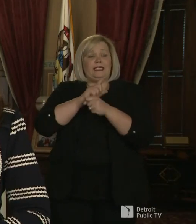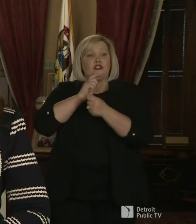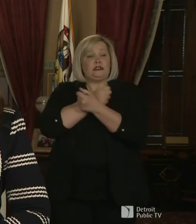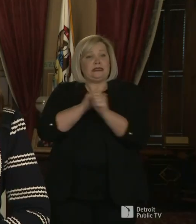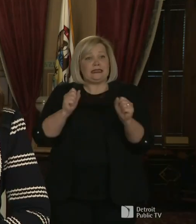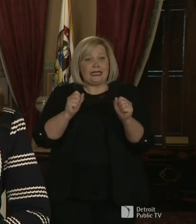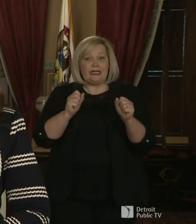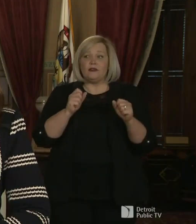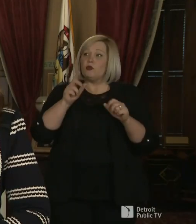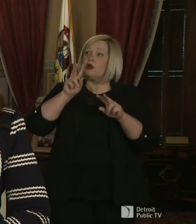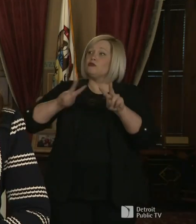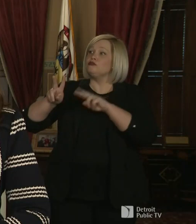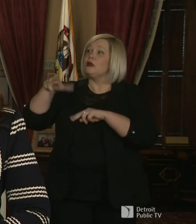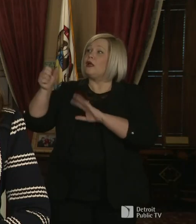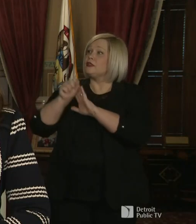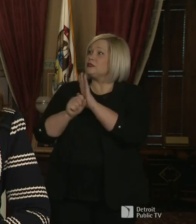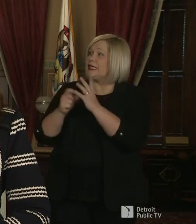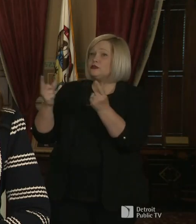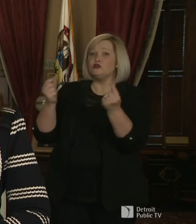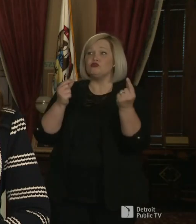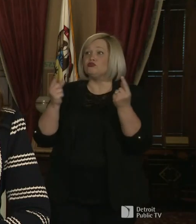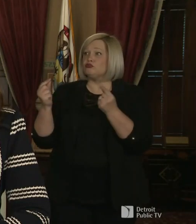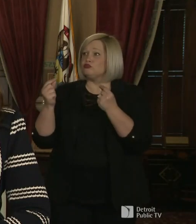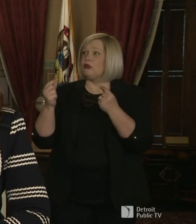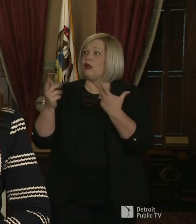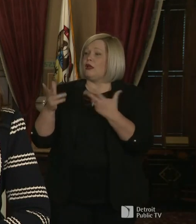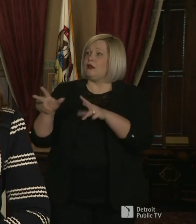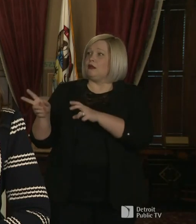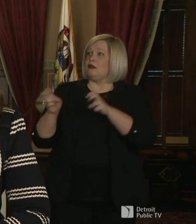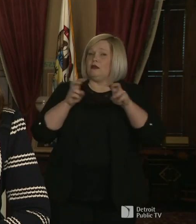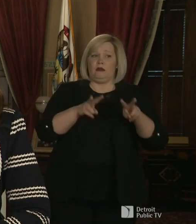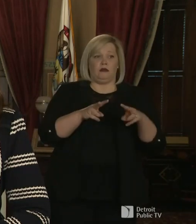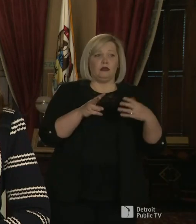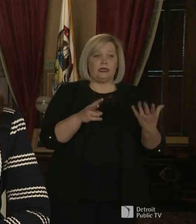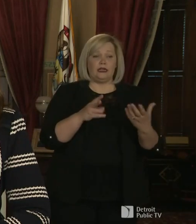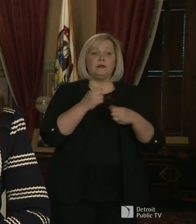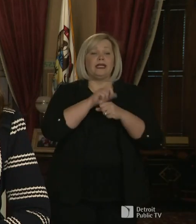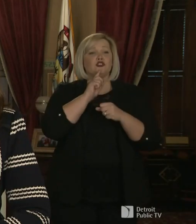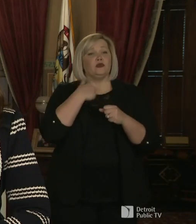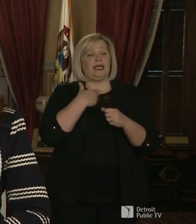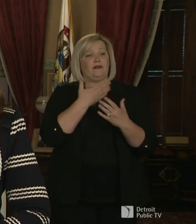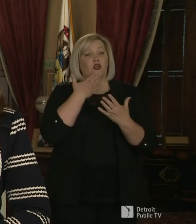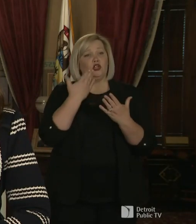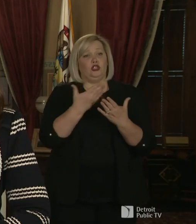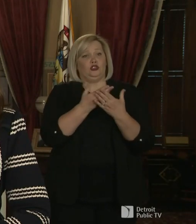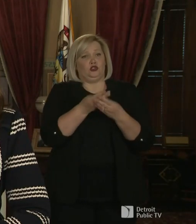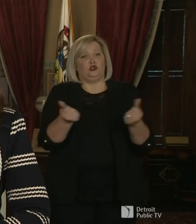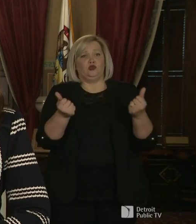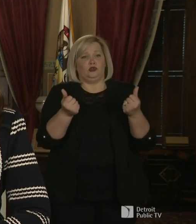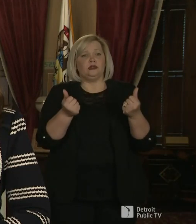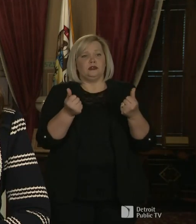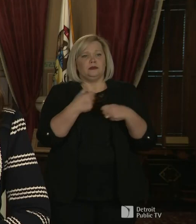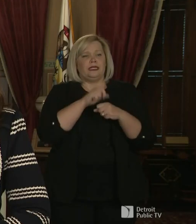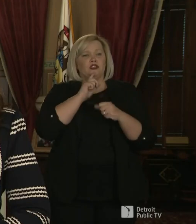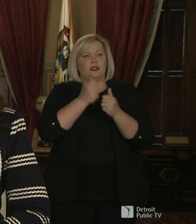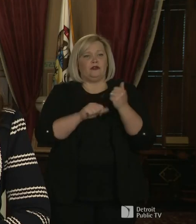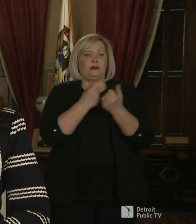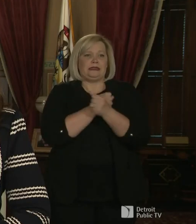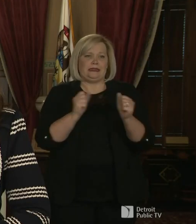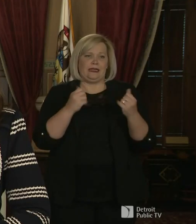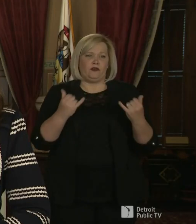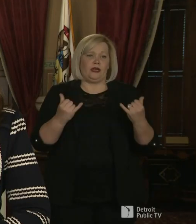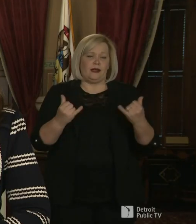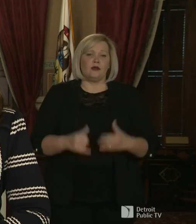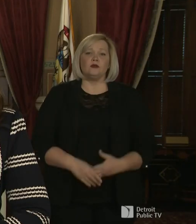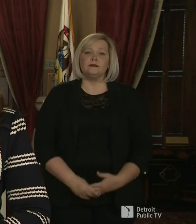places have done so that we're learning best practices and we come up with a solution if that's the right thing that for us to do right now. All